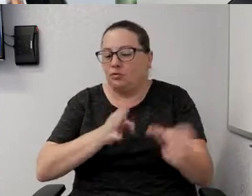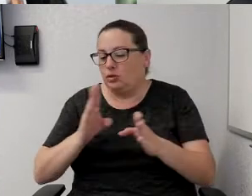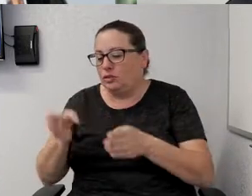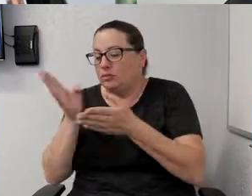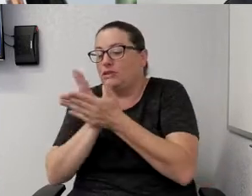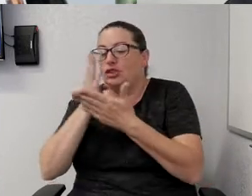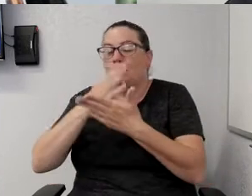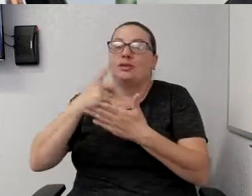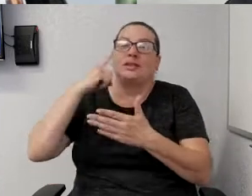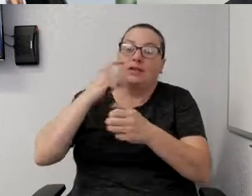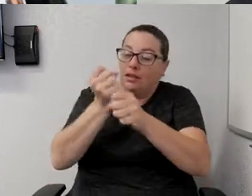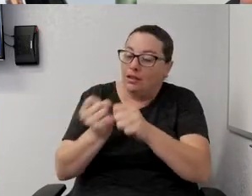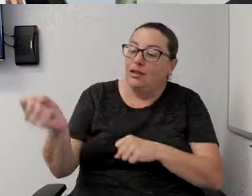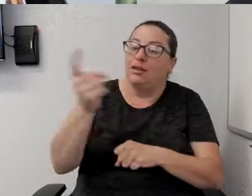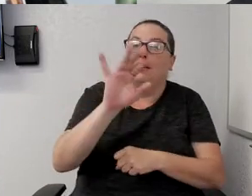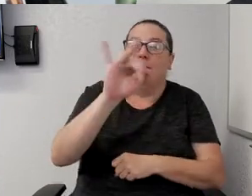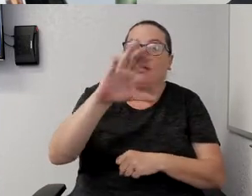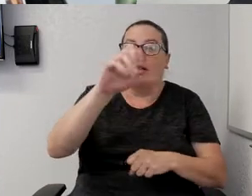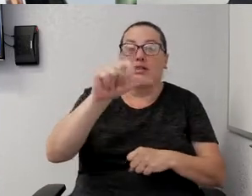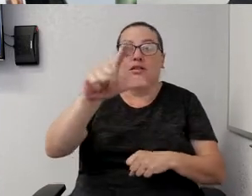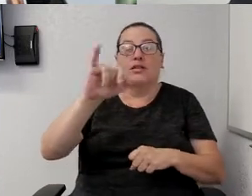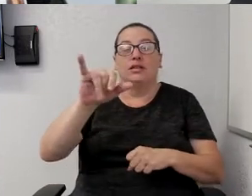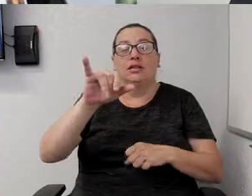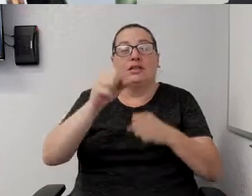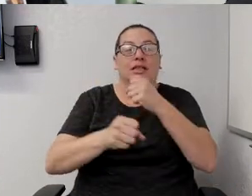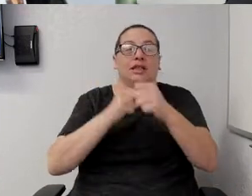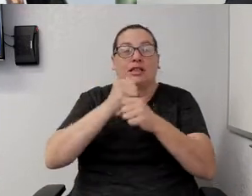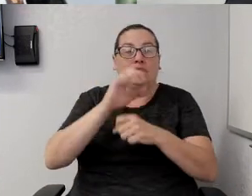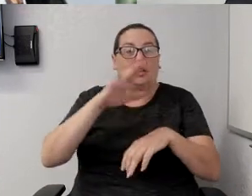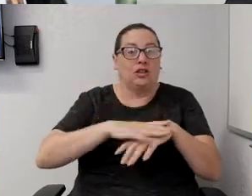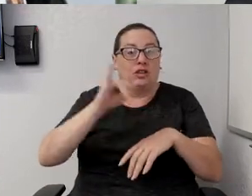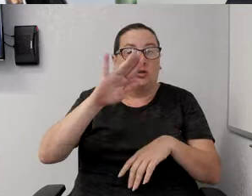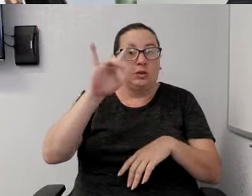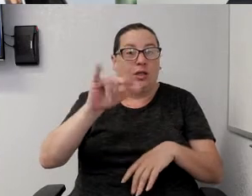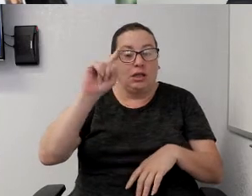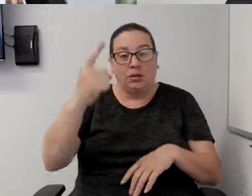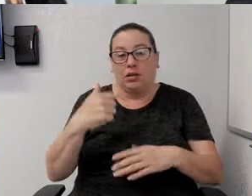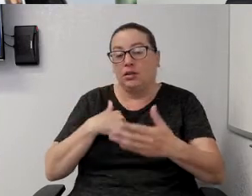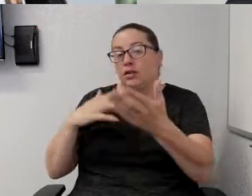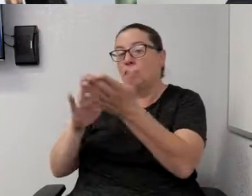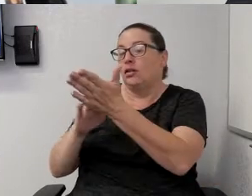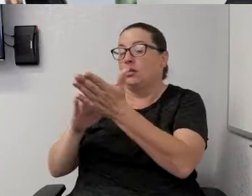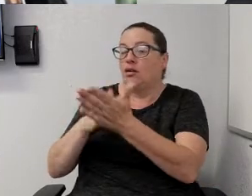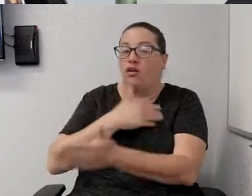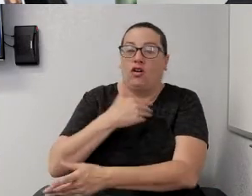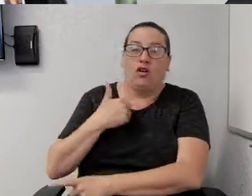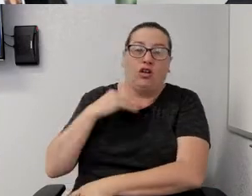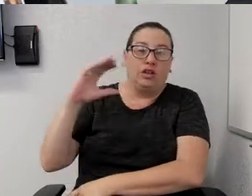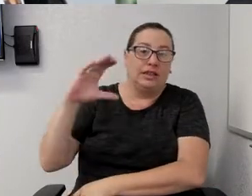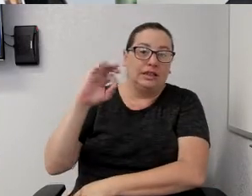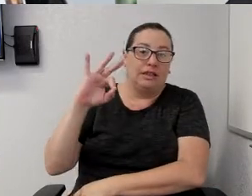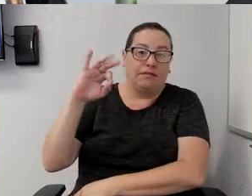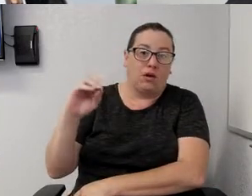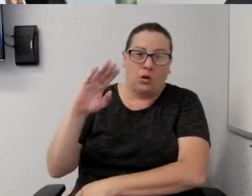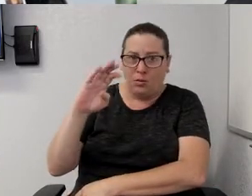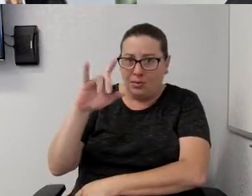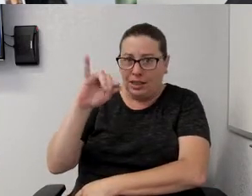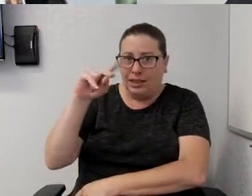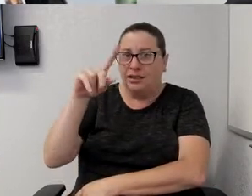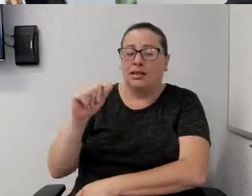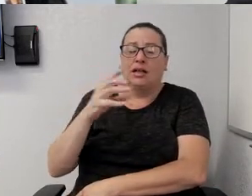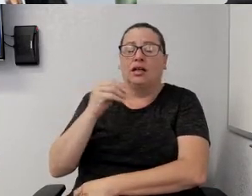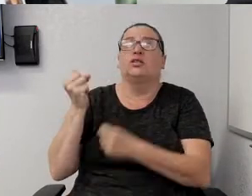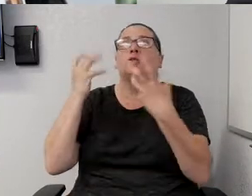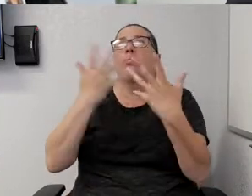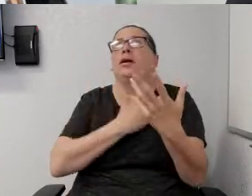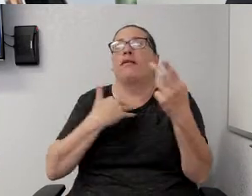1. And I commend, you know, Melinda Tupper, our CFO, and so many of our folks.